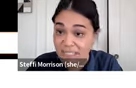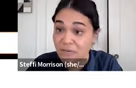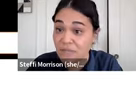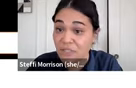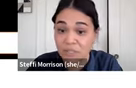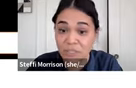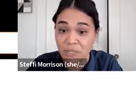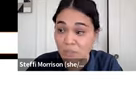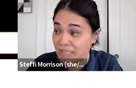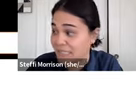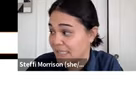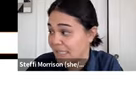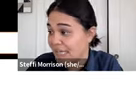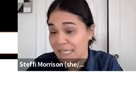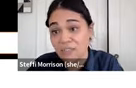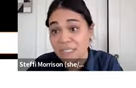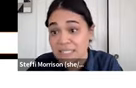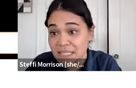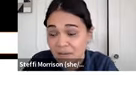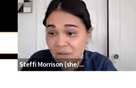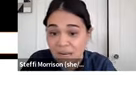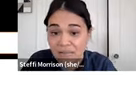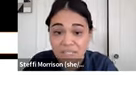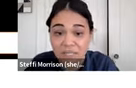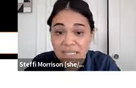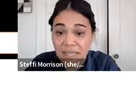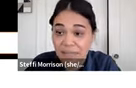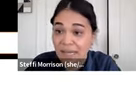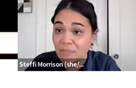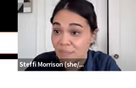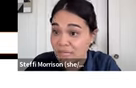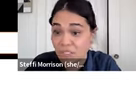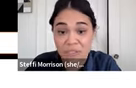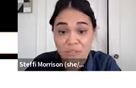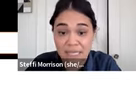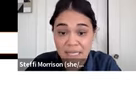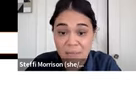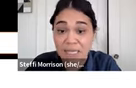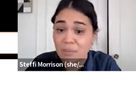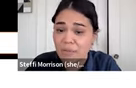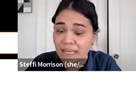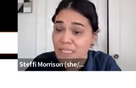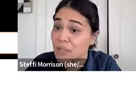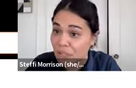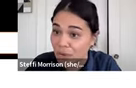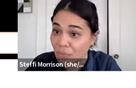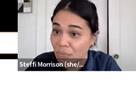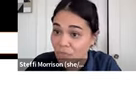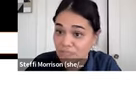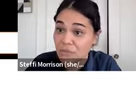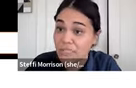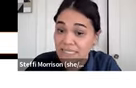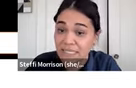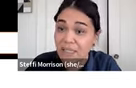decrease in fiscal year 21. And as you can see on the graph here, that shows a number that is below